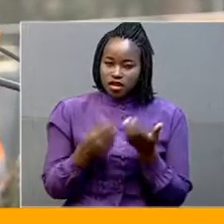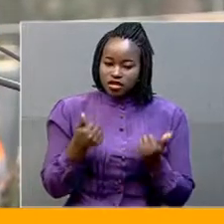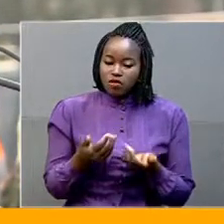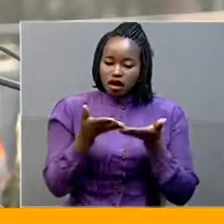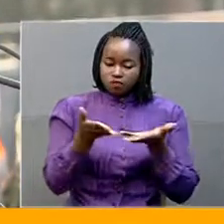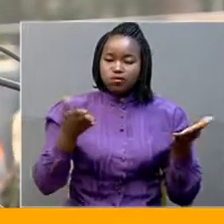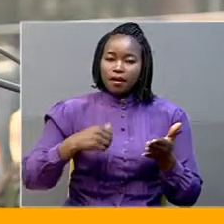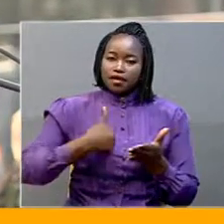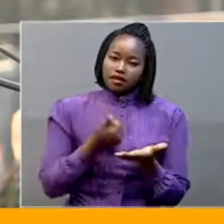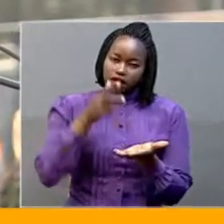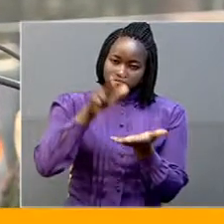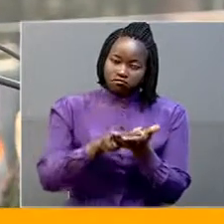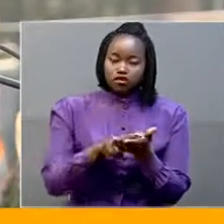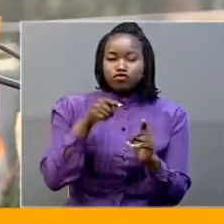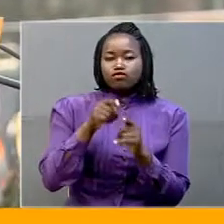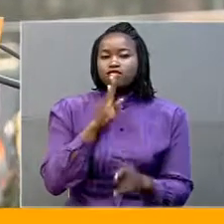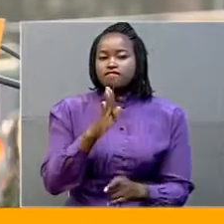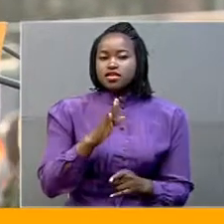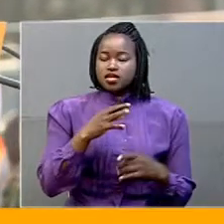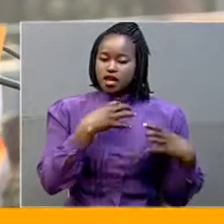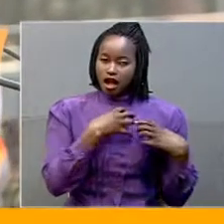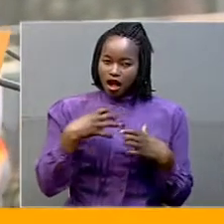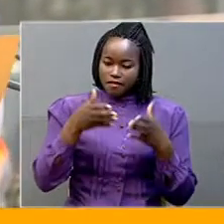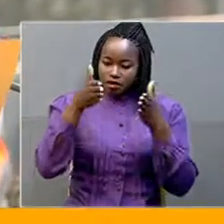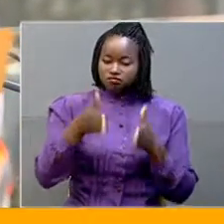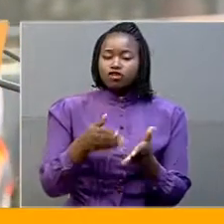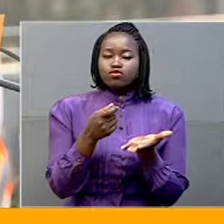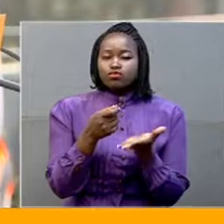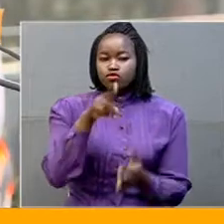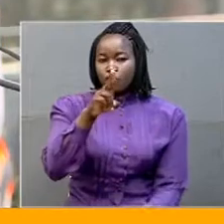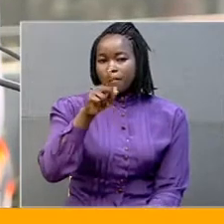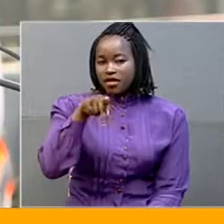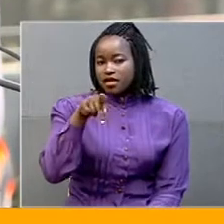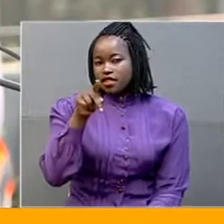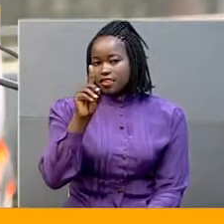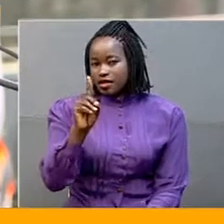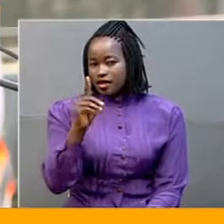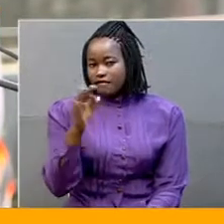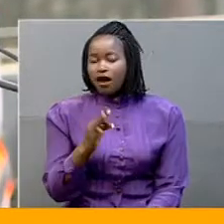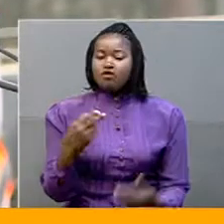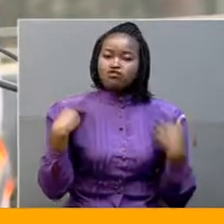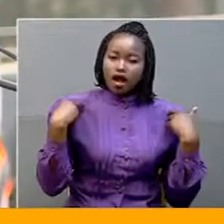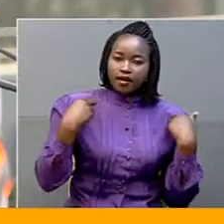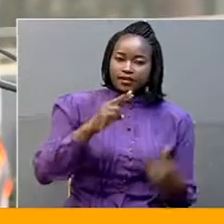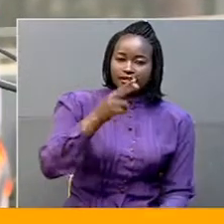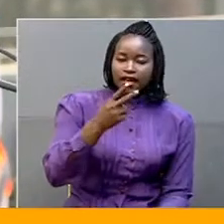to be officers of the uganda people's defense forces at the ranks of second lieutenant